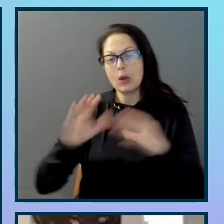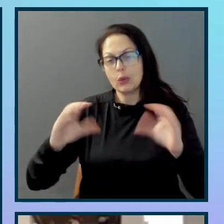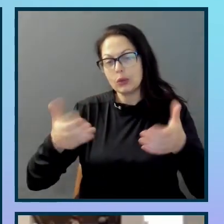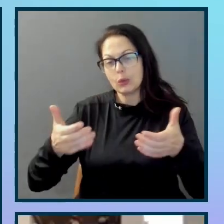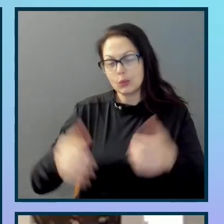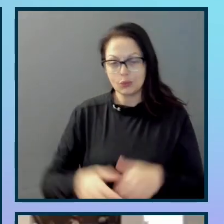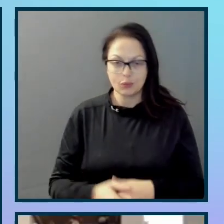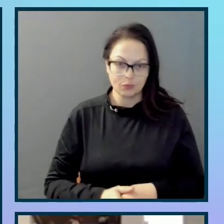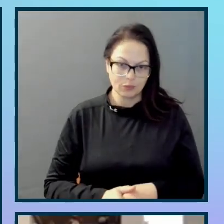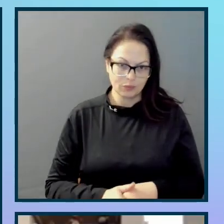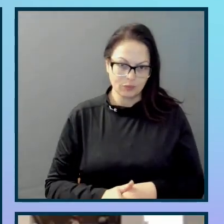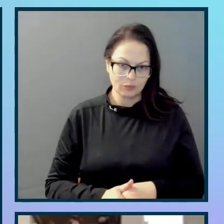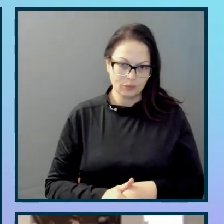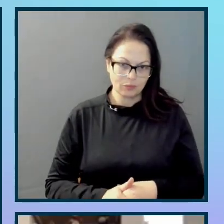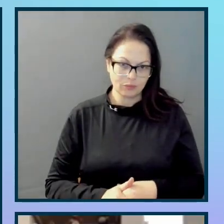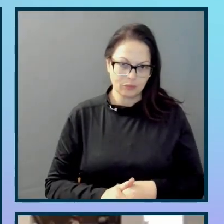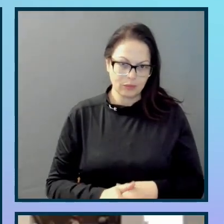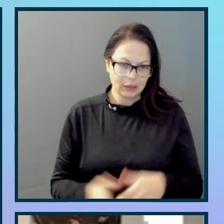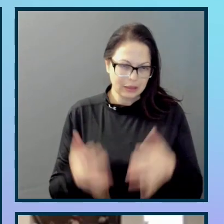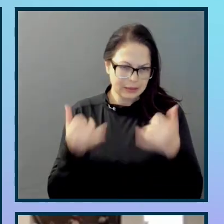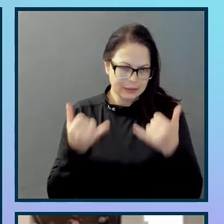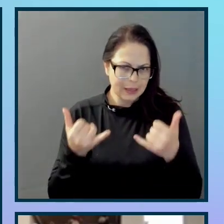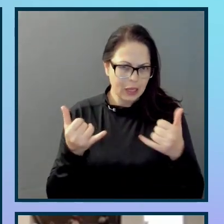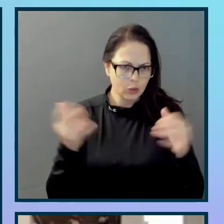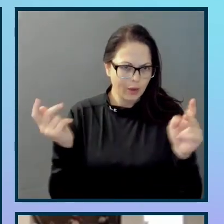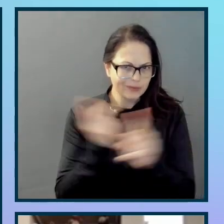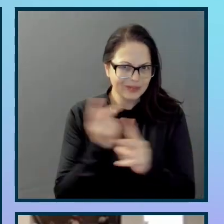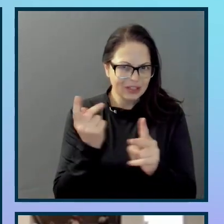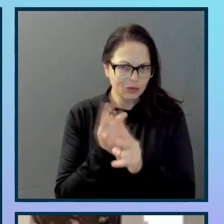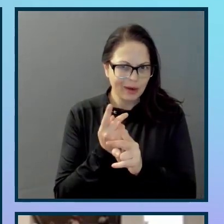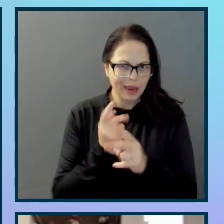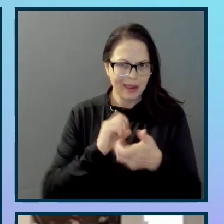Now you just have to work out how to get people to come and listen.